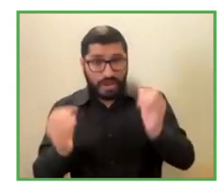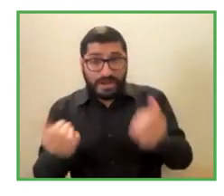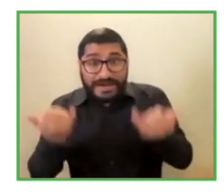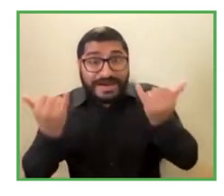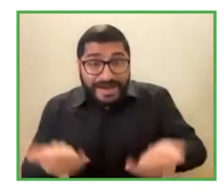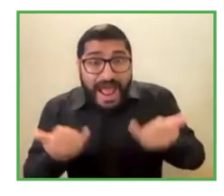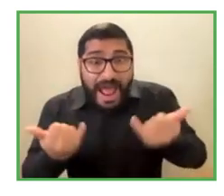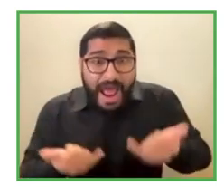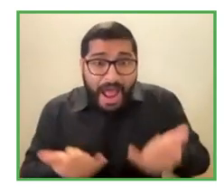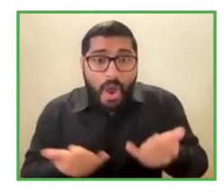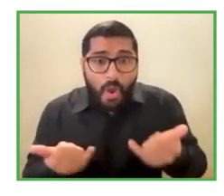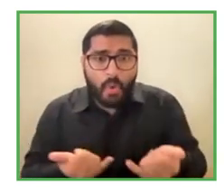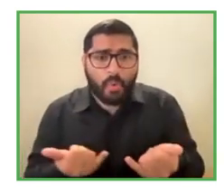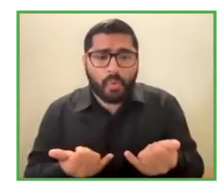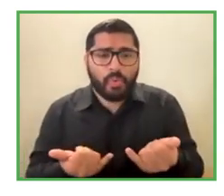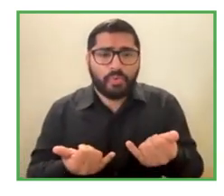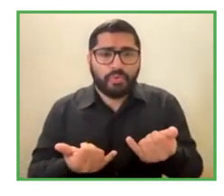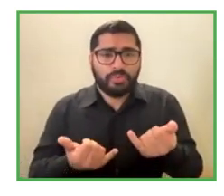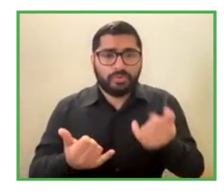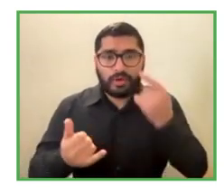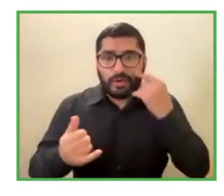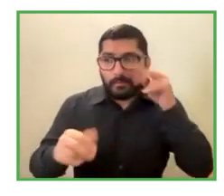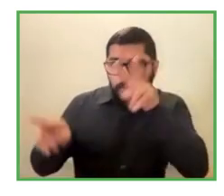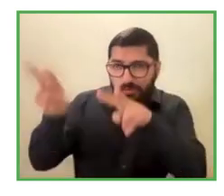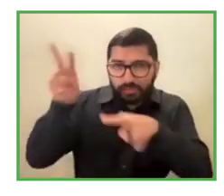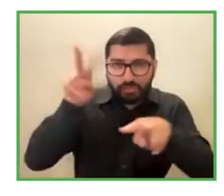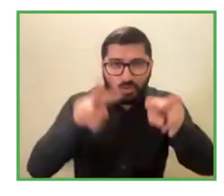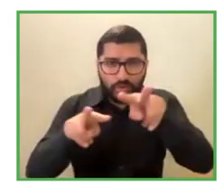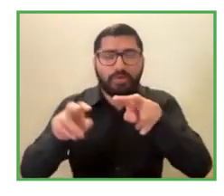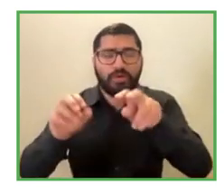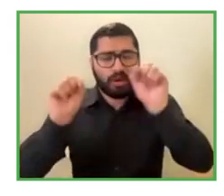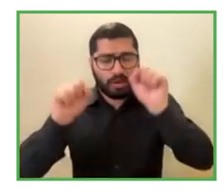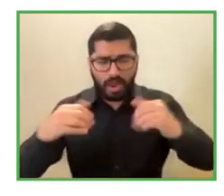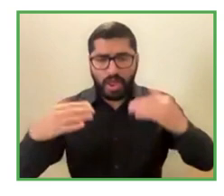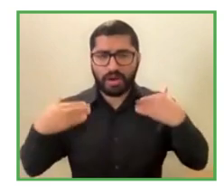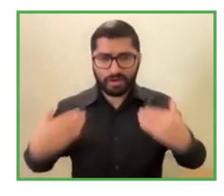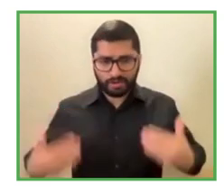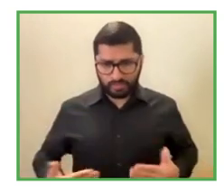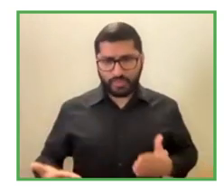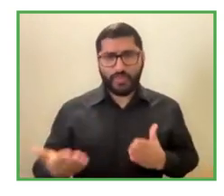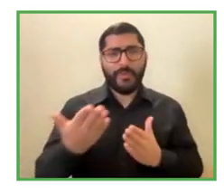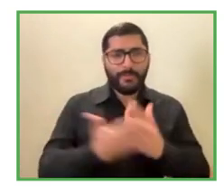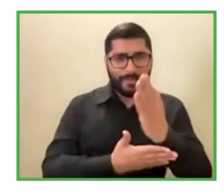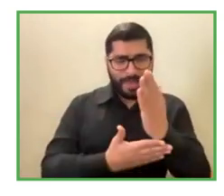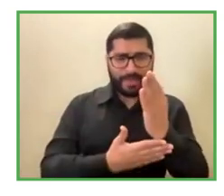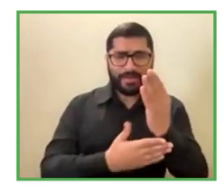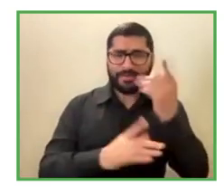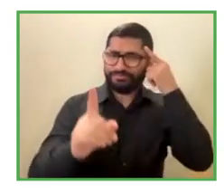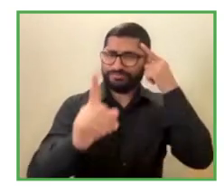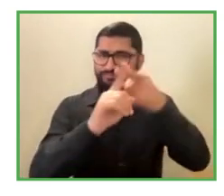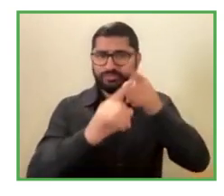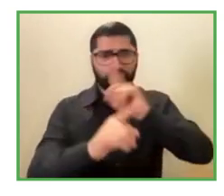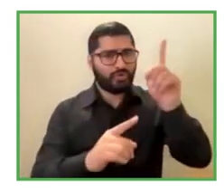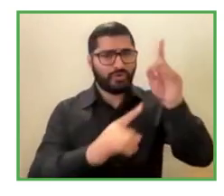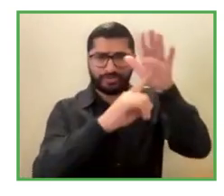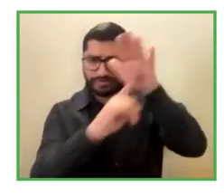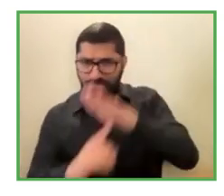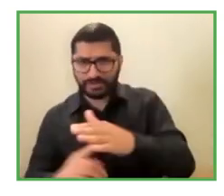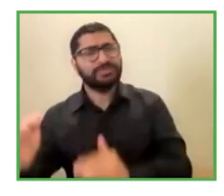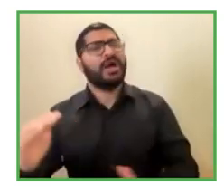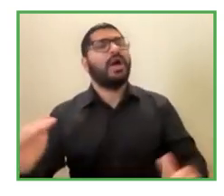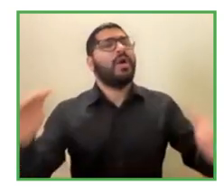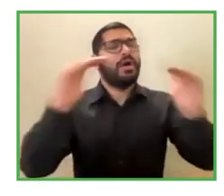though, the perspectives of people and these inspiring principles of non-discrimination education